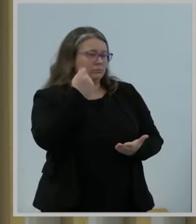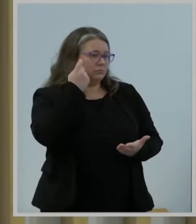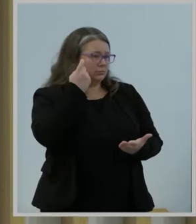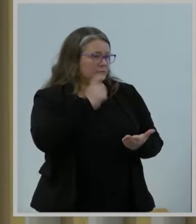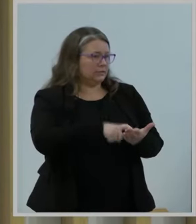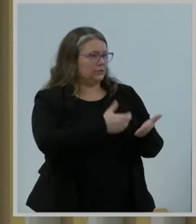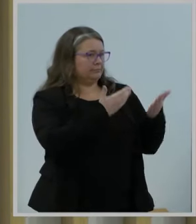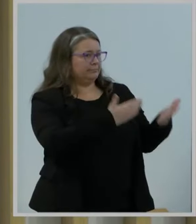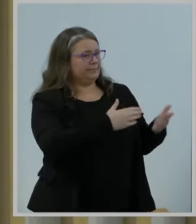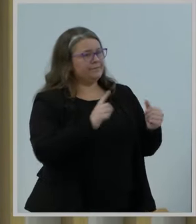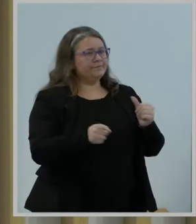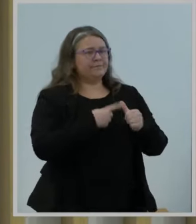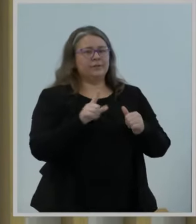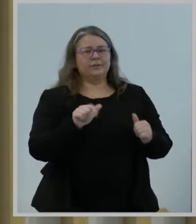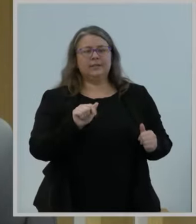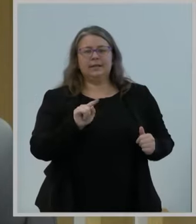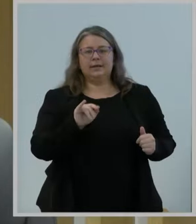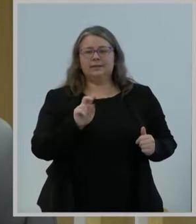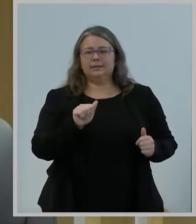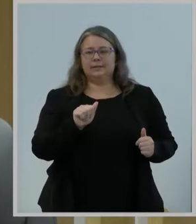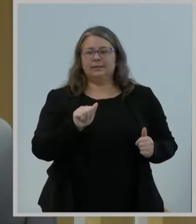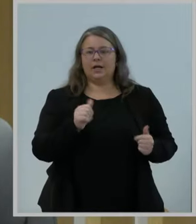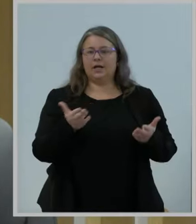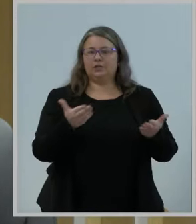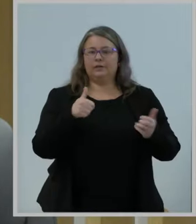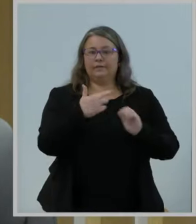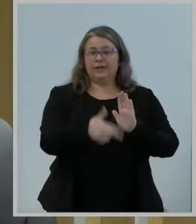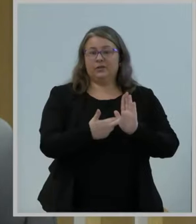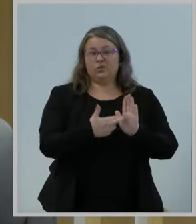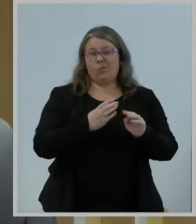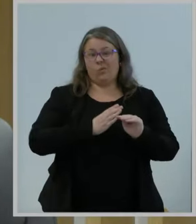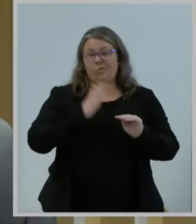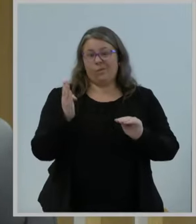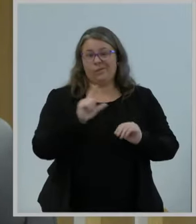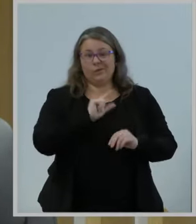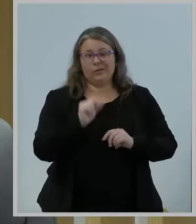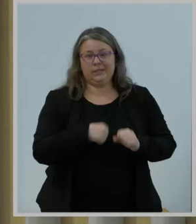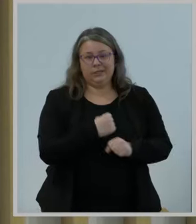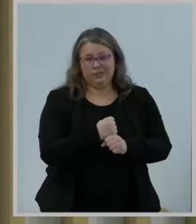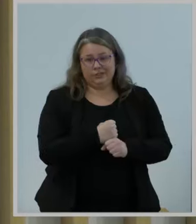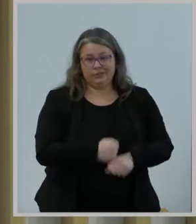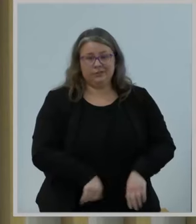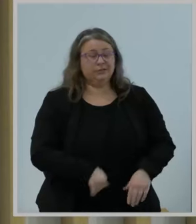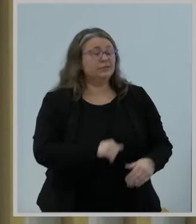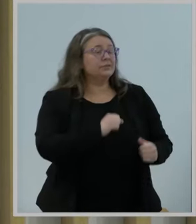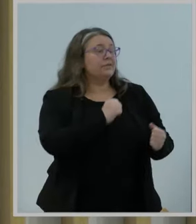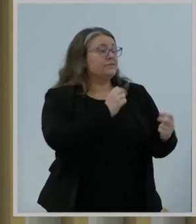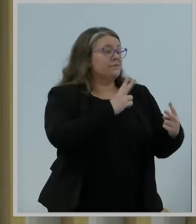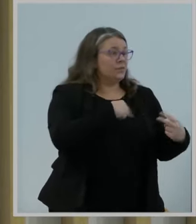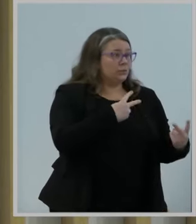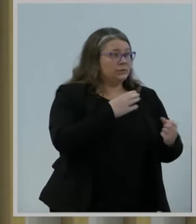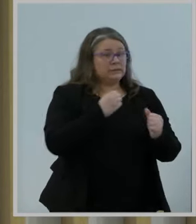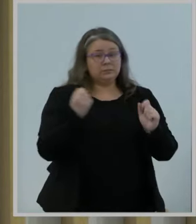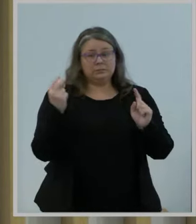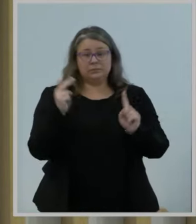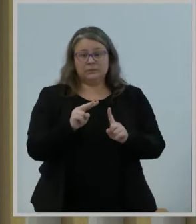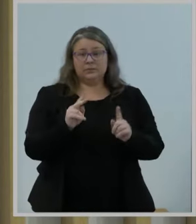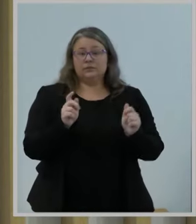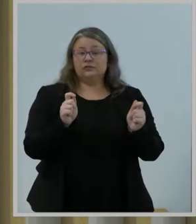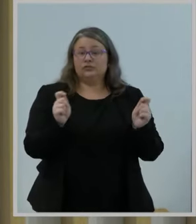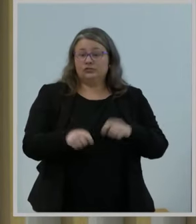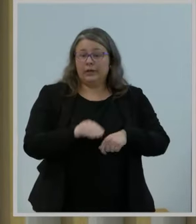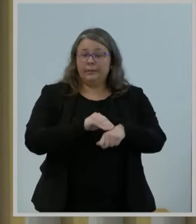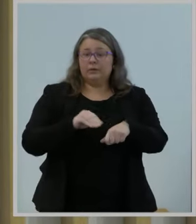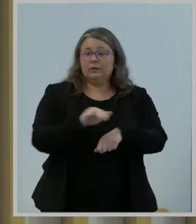than two decades. I think that the voices and perspectives shaping telecommunications policy need to reflect